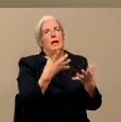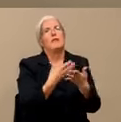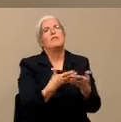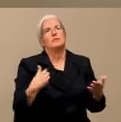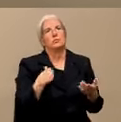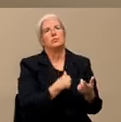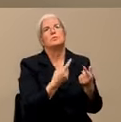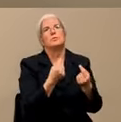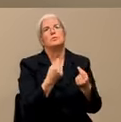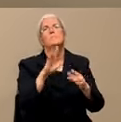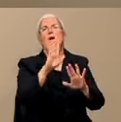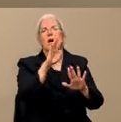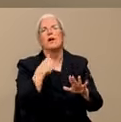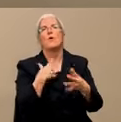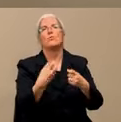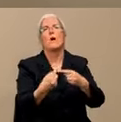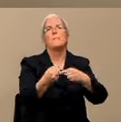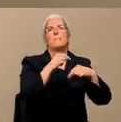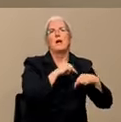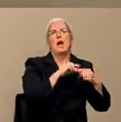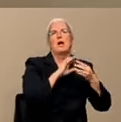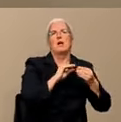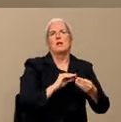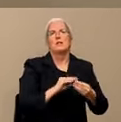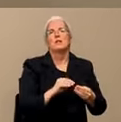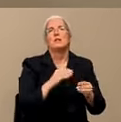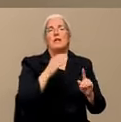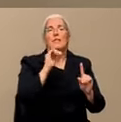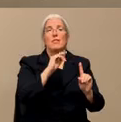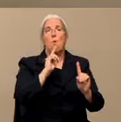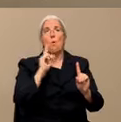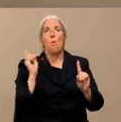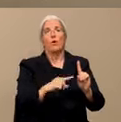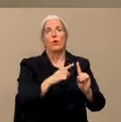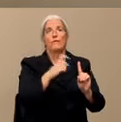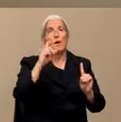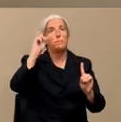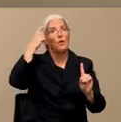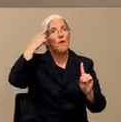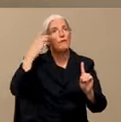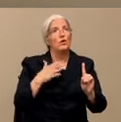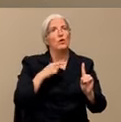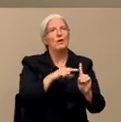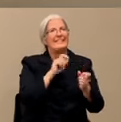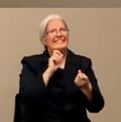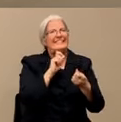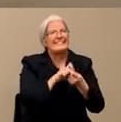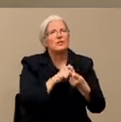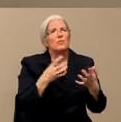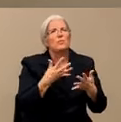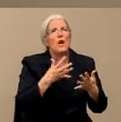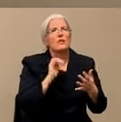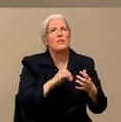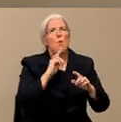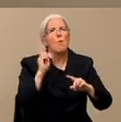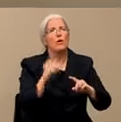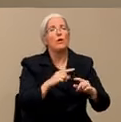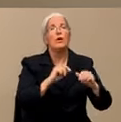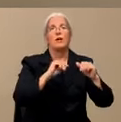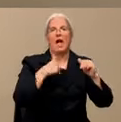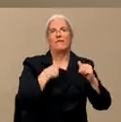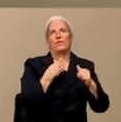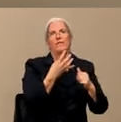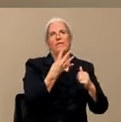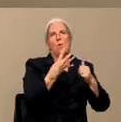talk about the order itself and some of the challenges that surround this order. So there's four different components that we have